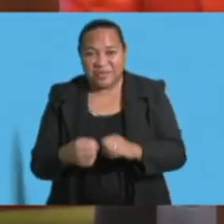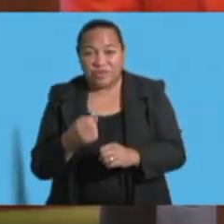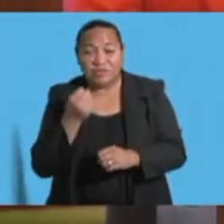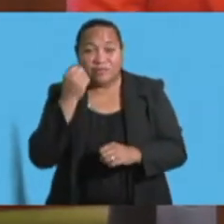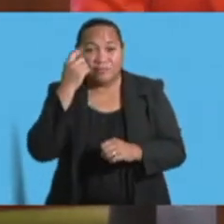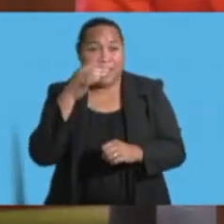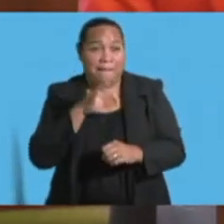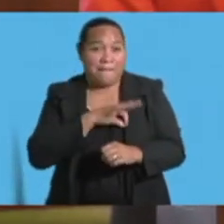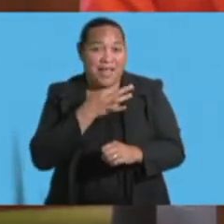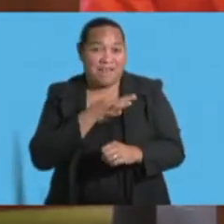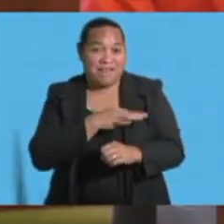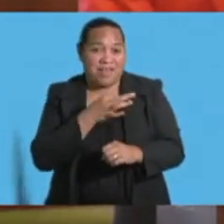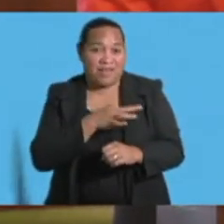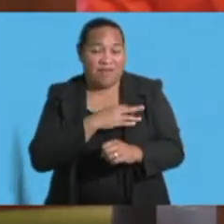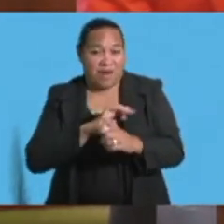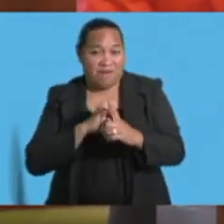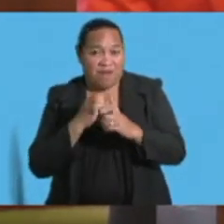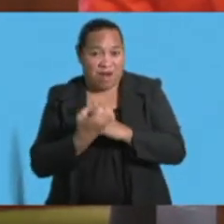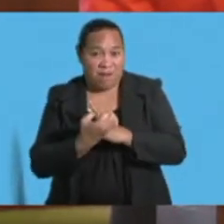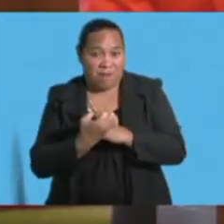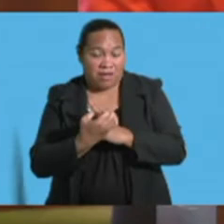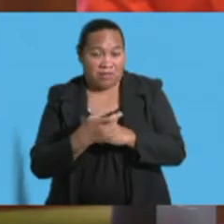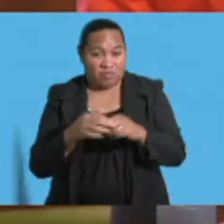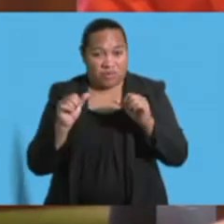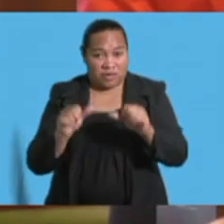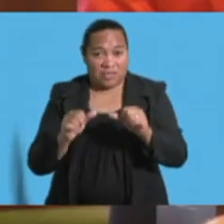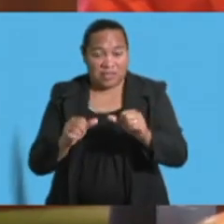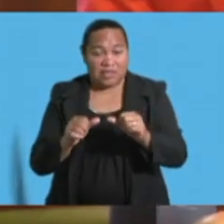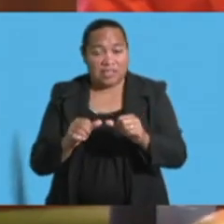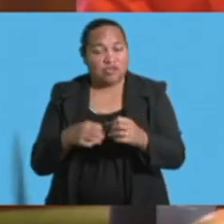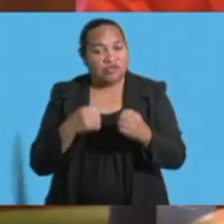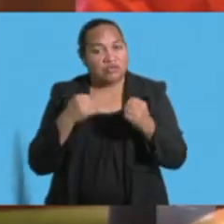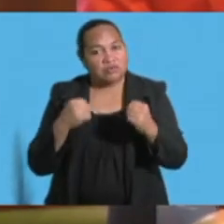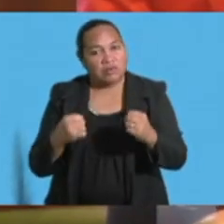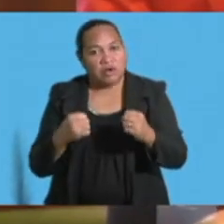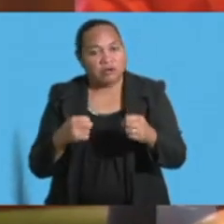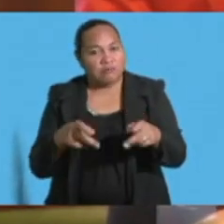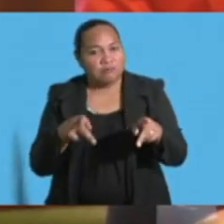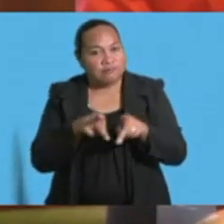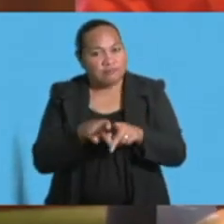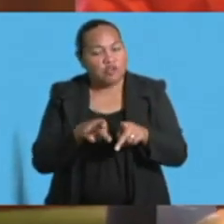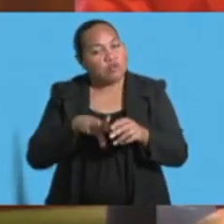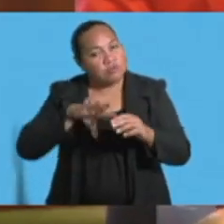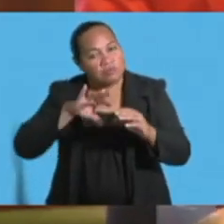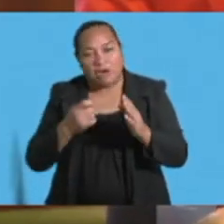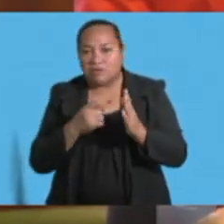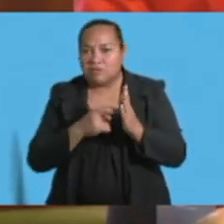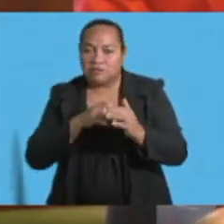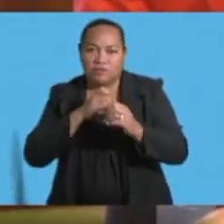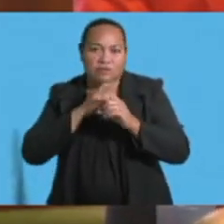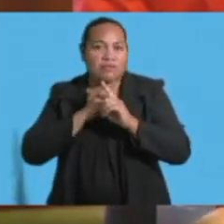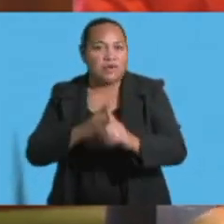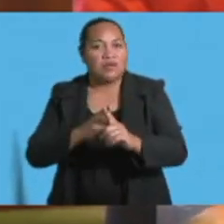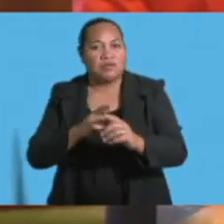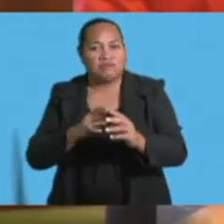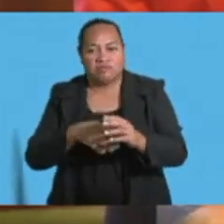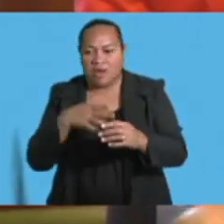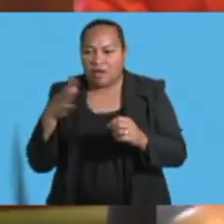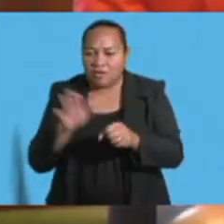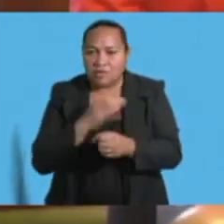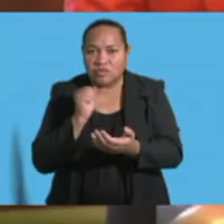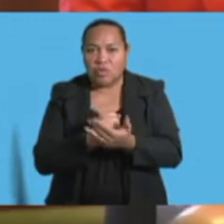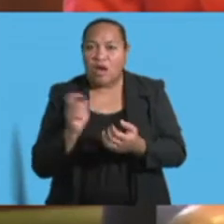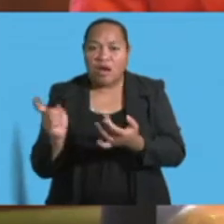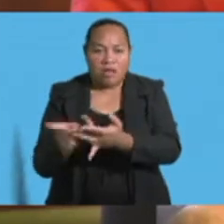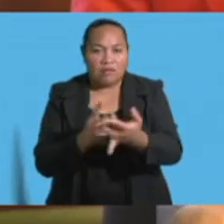environment protection, it is imperative that a strong-willed approach is taken towards compliance, both within the environment and